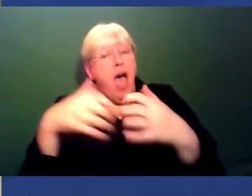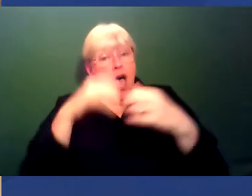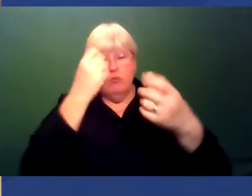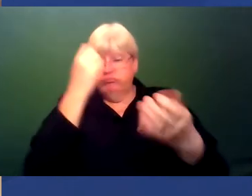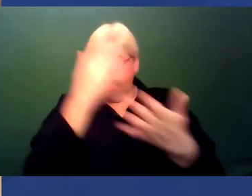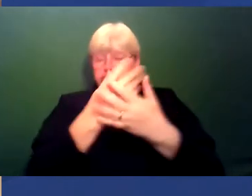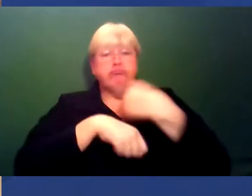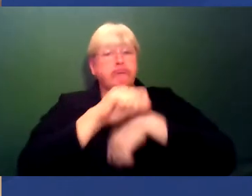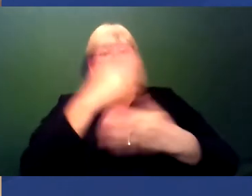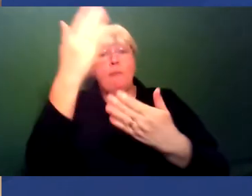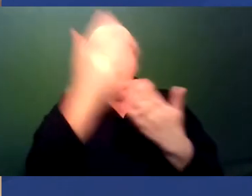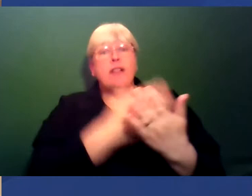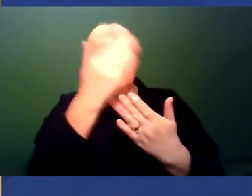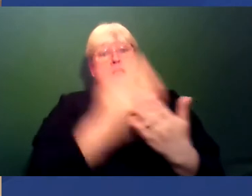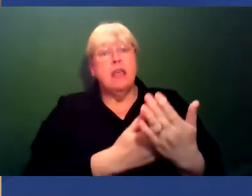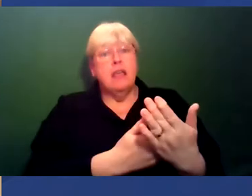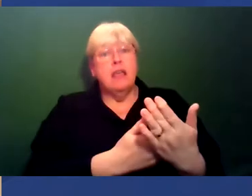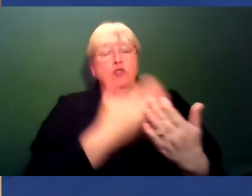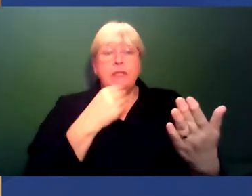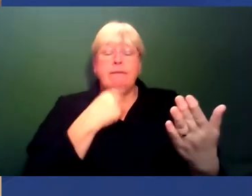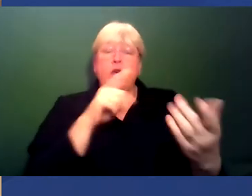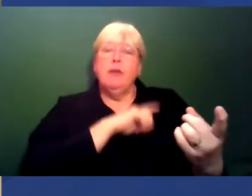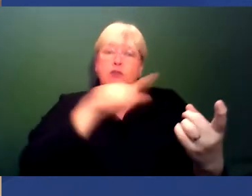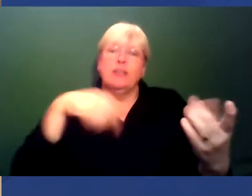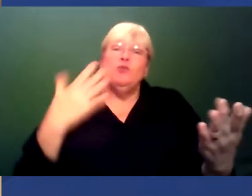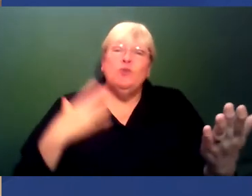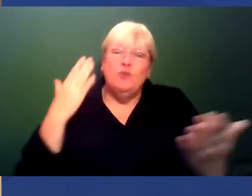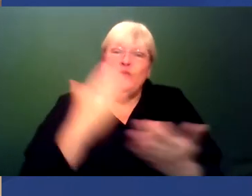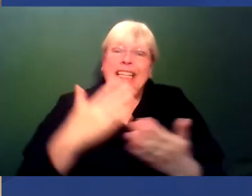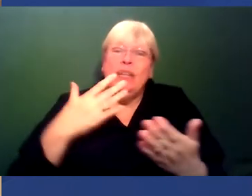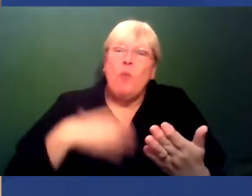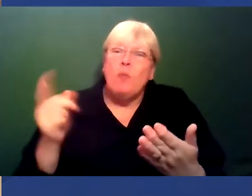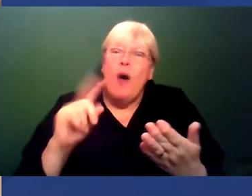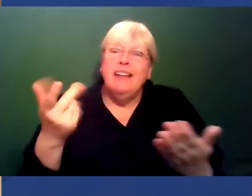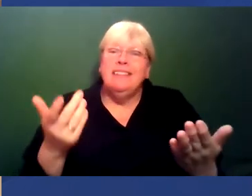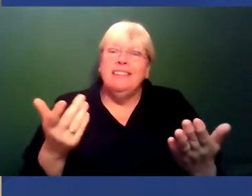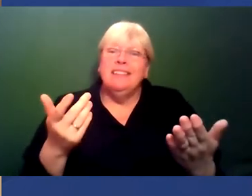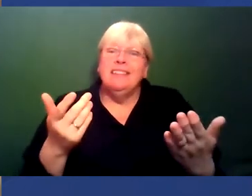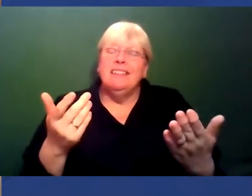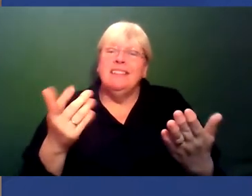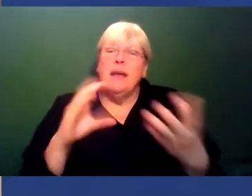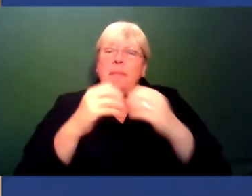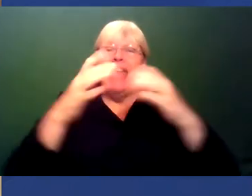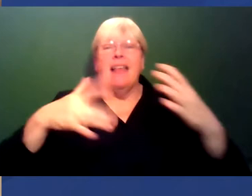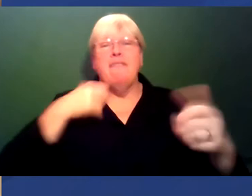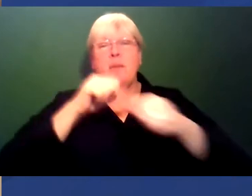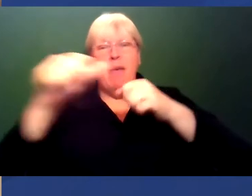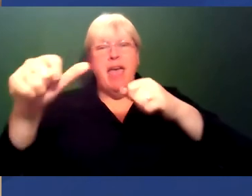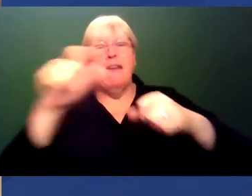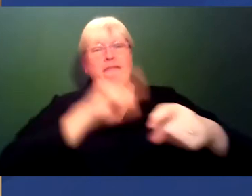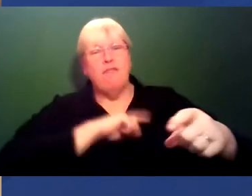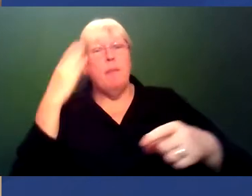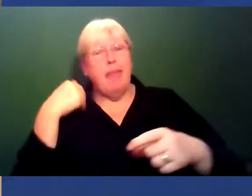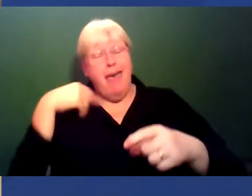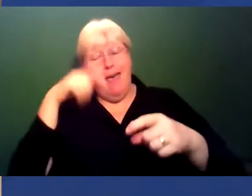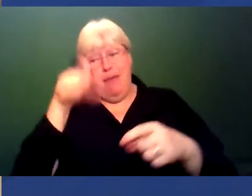change is useful. Because what we really want to do is not just make life better for the people, the Black people